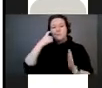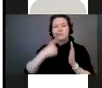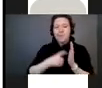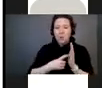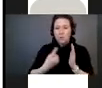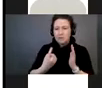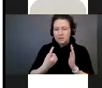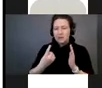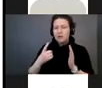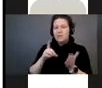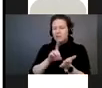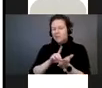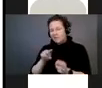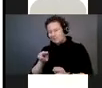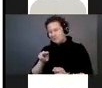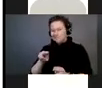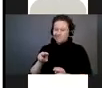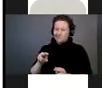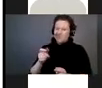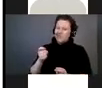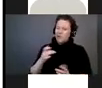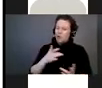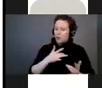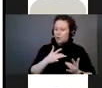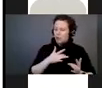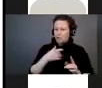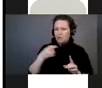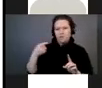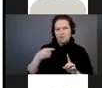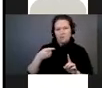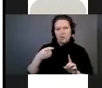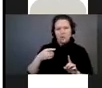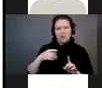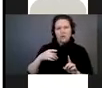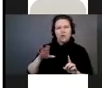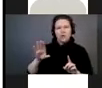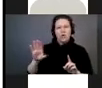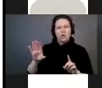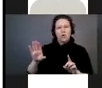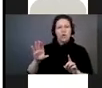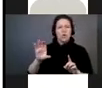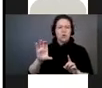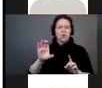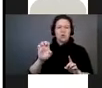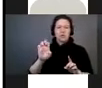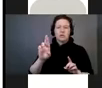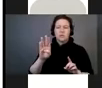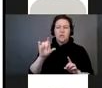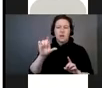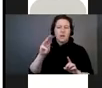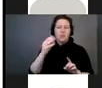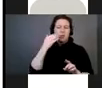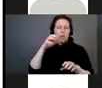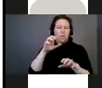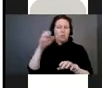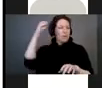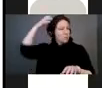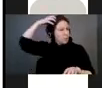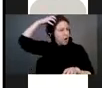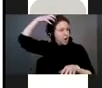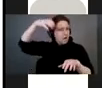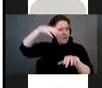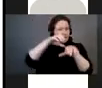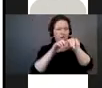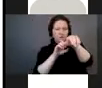the doctors were concerned about, mainly the baby's cerebellum, which is the back part of the brain, was